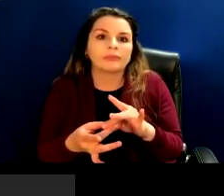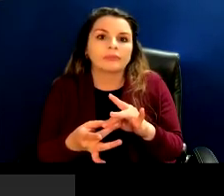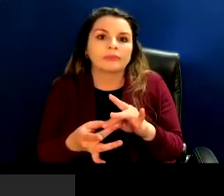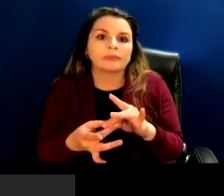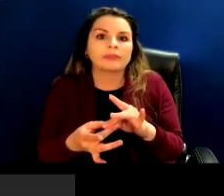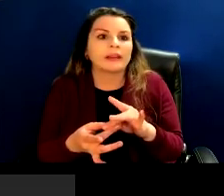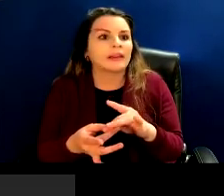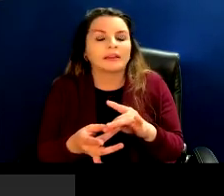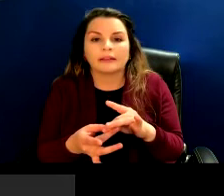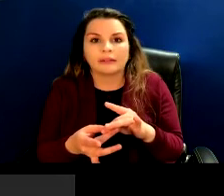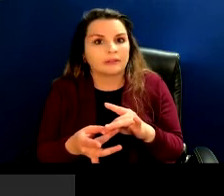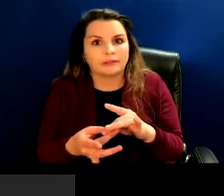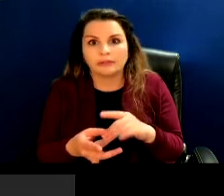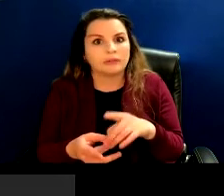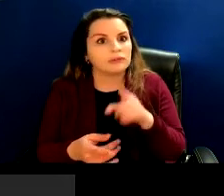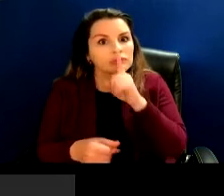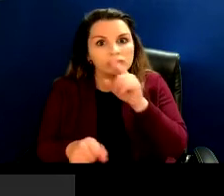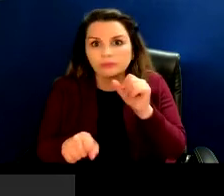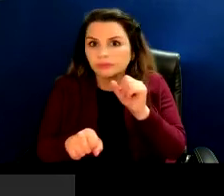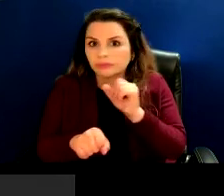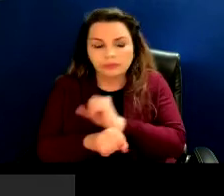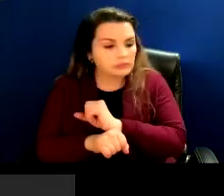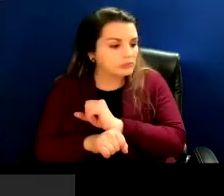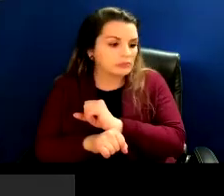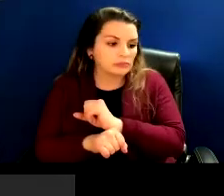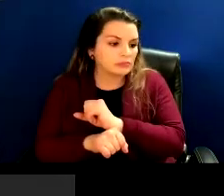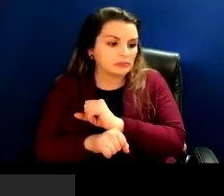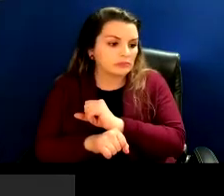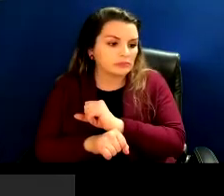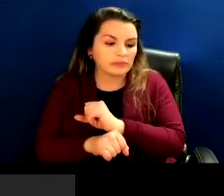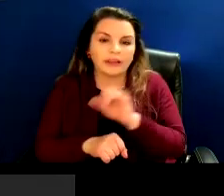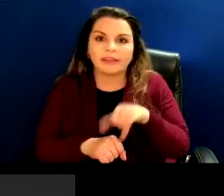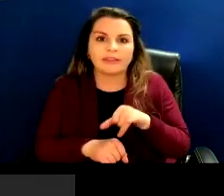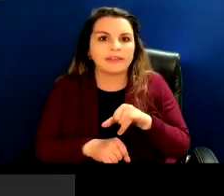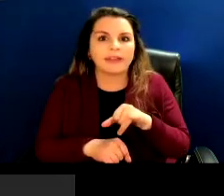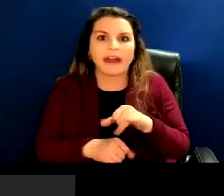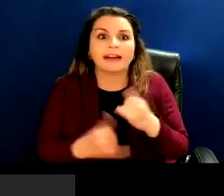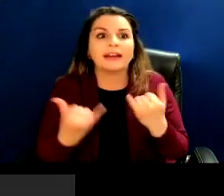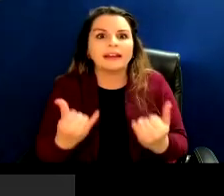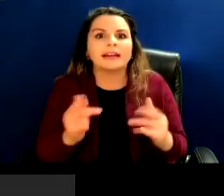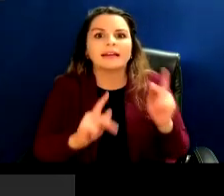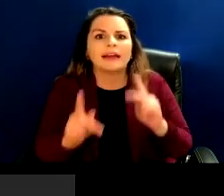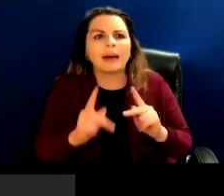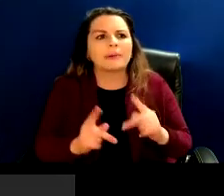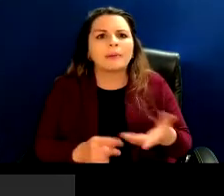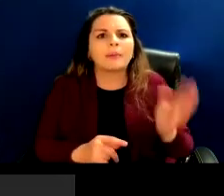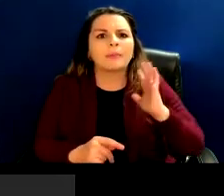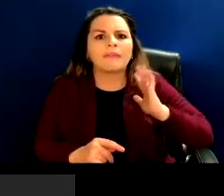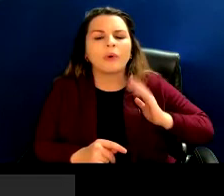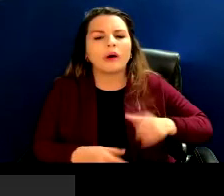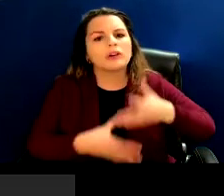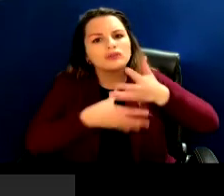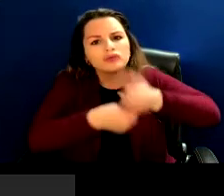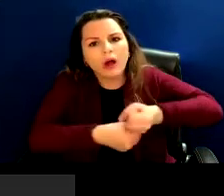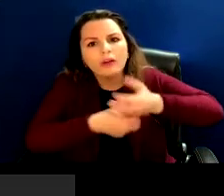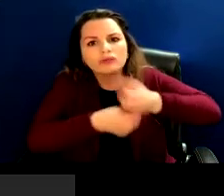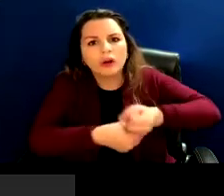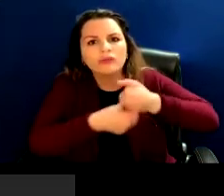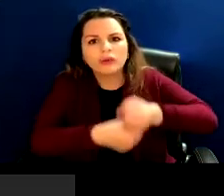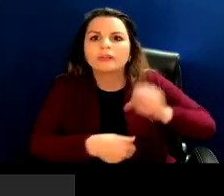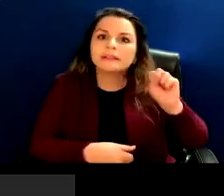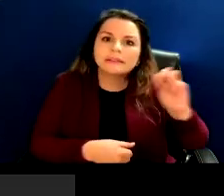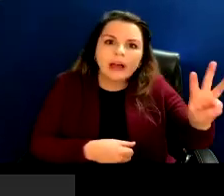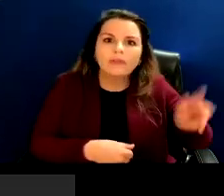catapulting like the just the the leap the kind of blind faith that we have in so many different types of